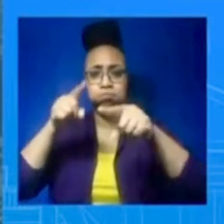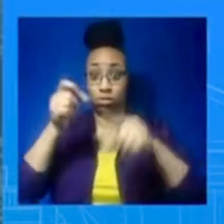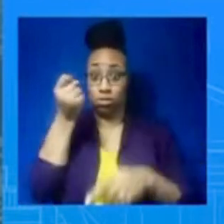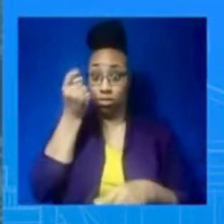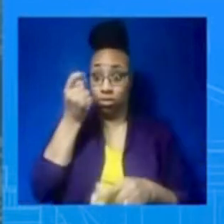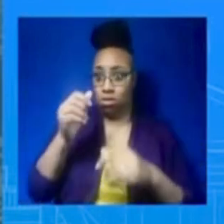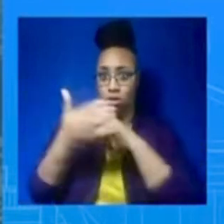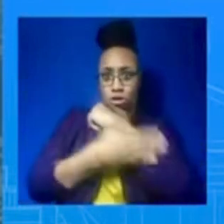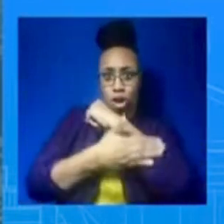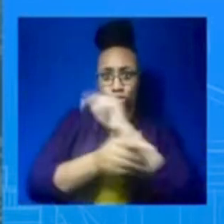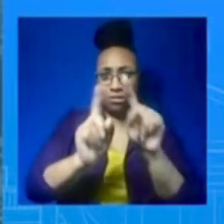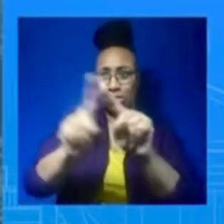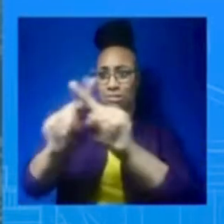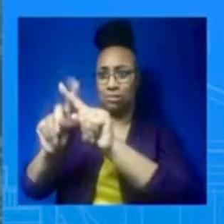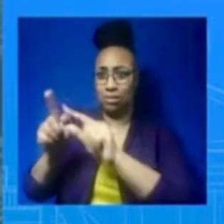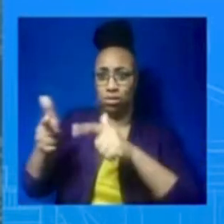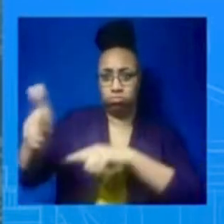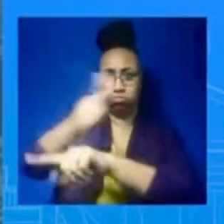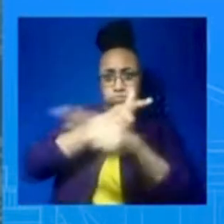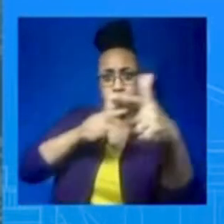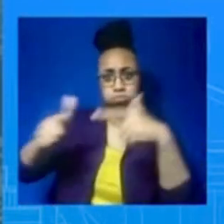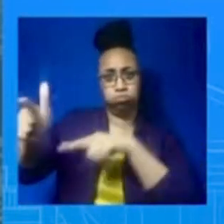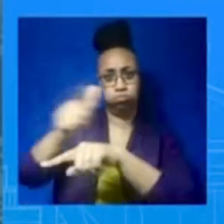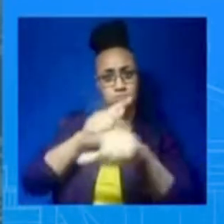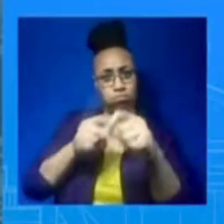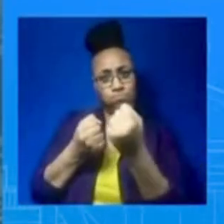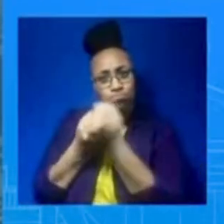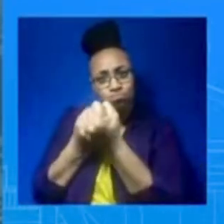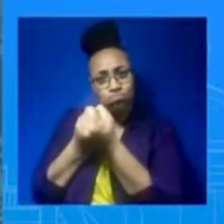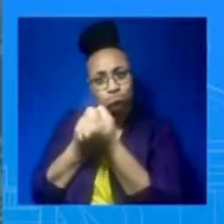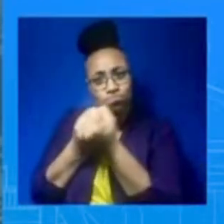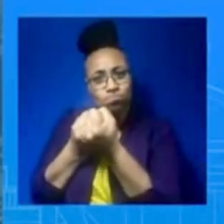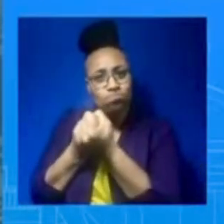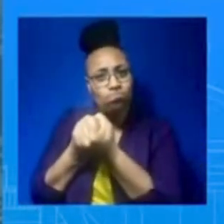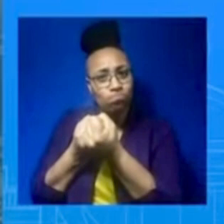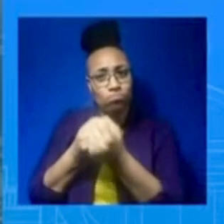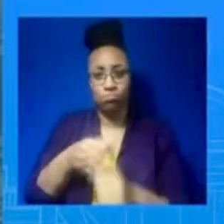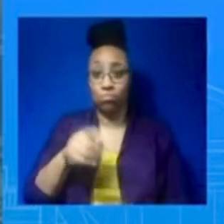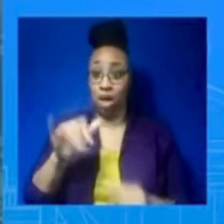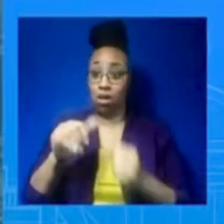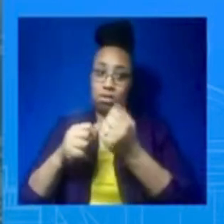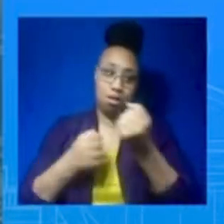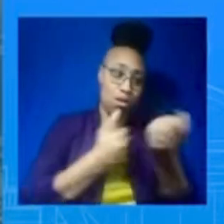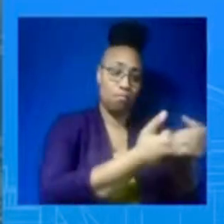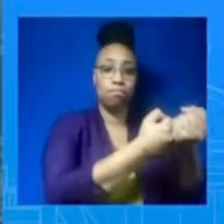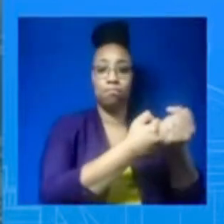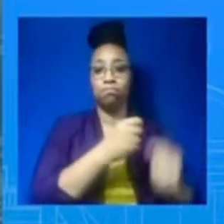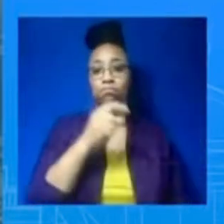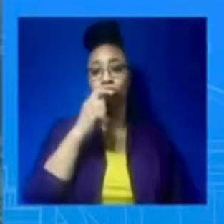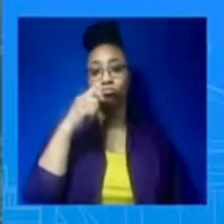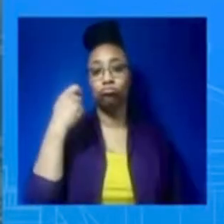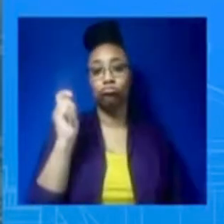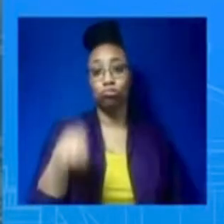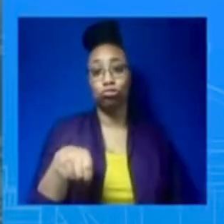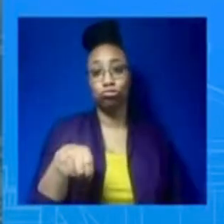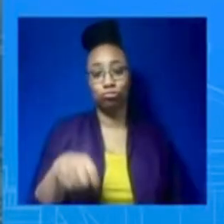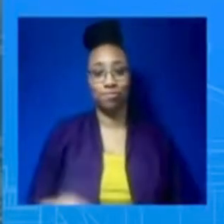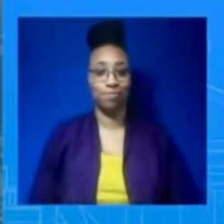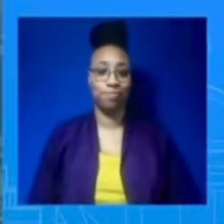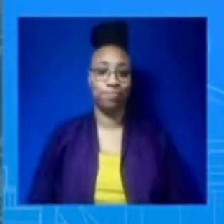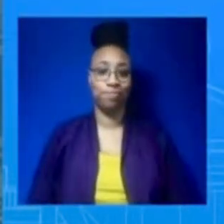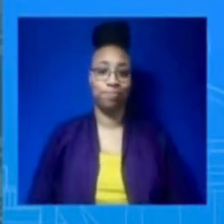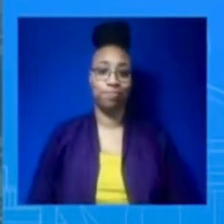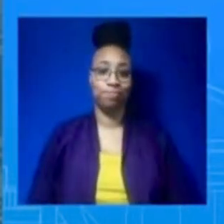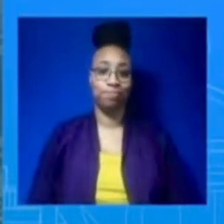support for Ukraine. This is an important trip for the President, and it comes at an important moment. It also follows